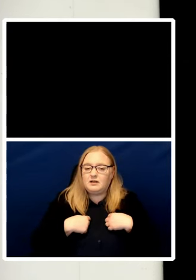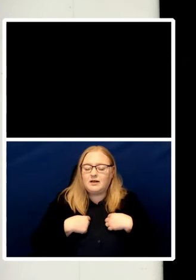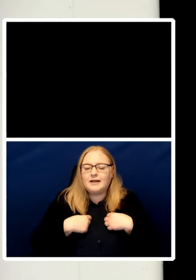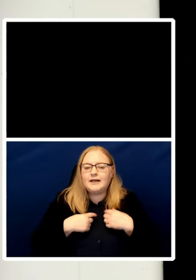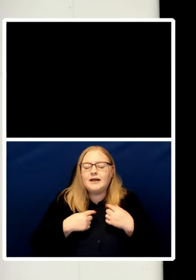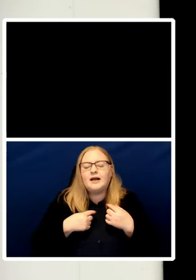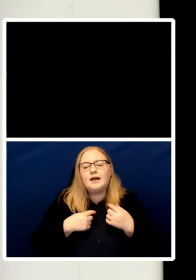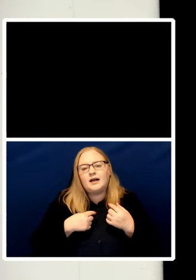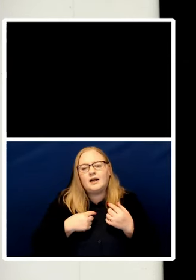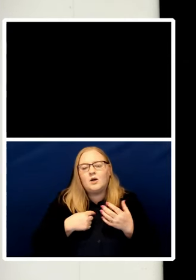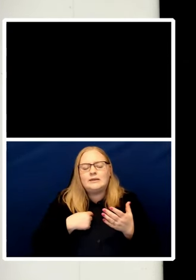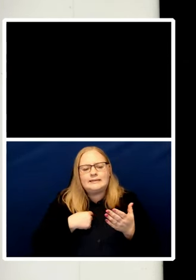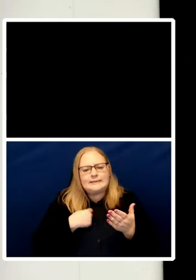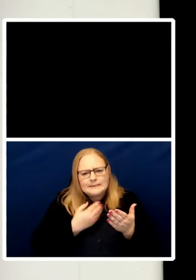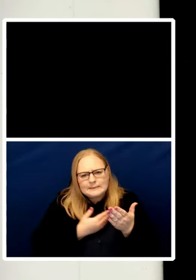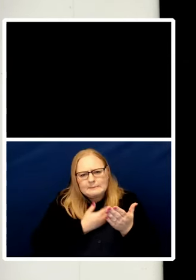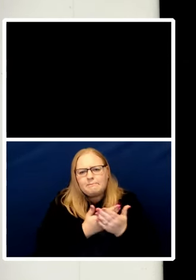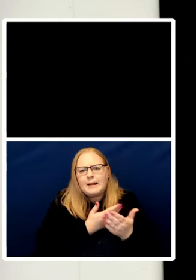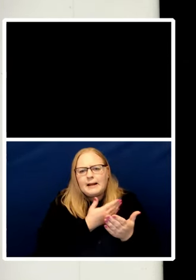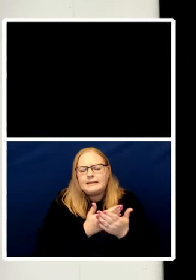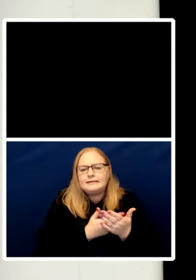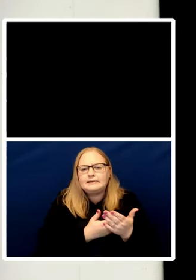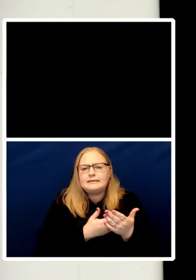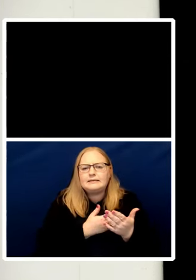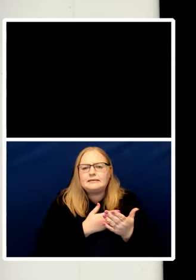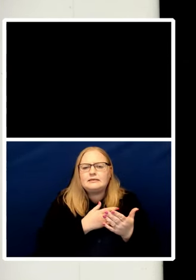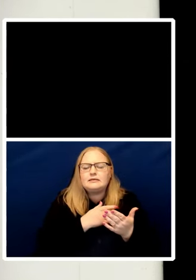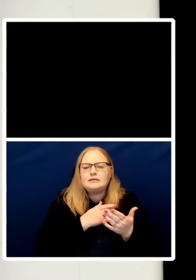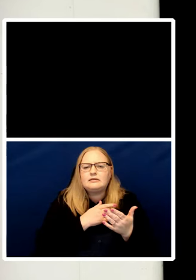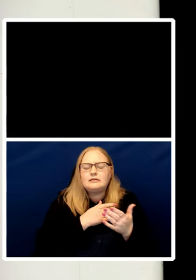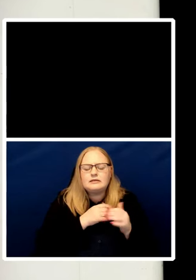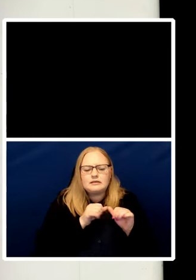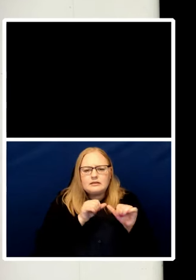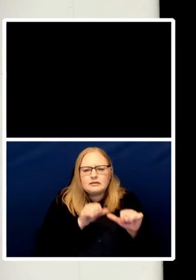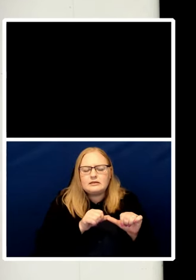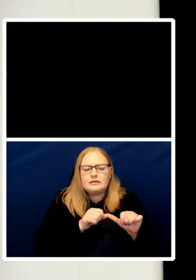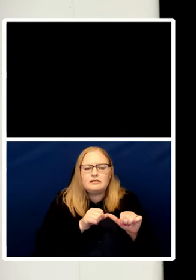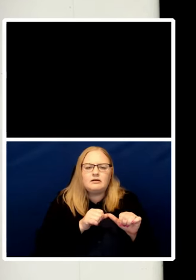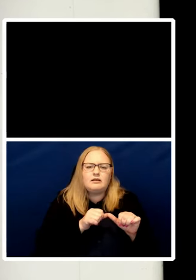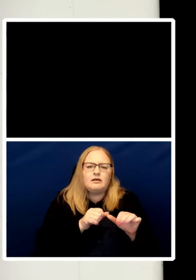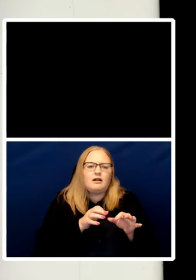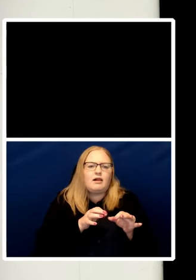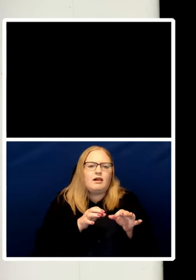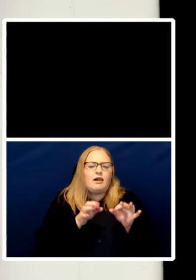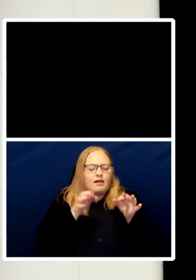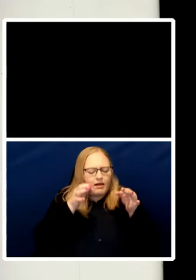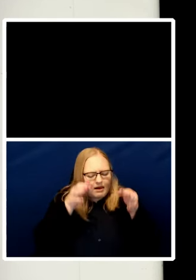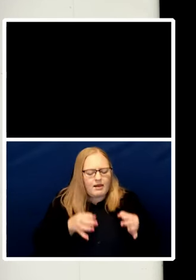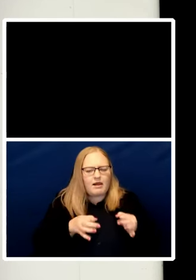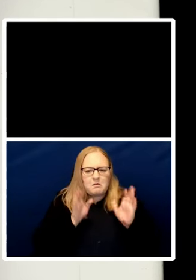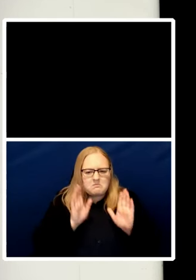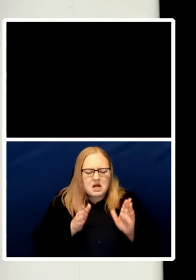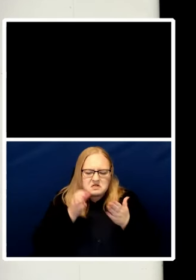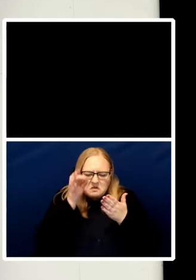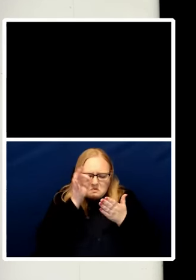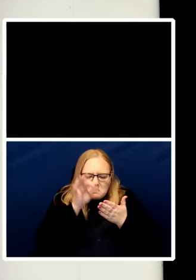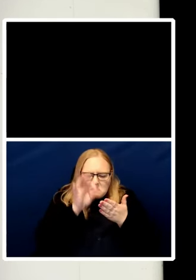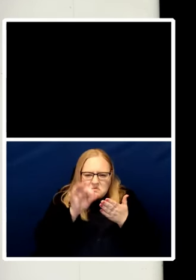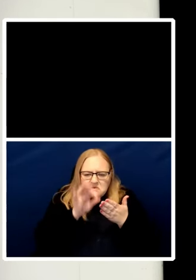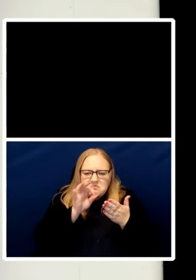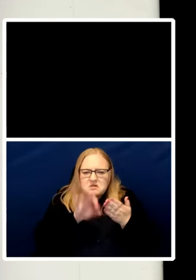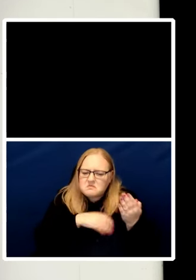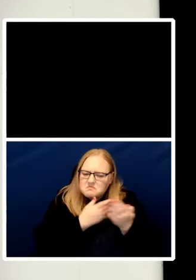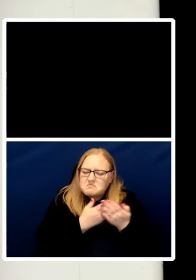demand for research pedantic accuracy this book is accurate but it's not